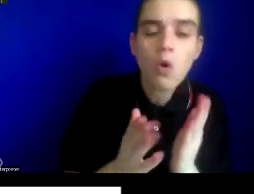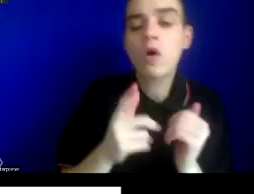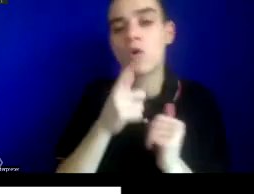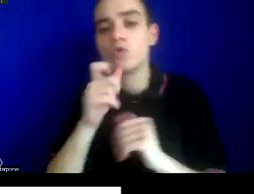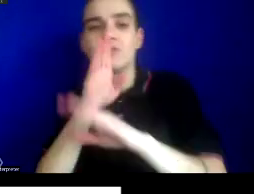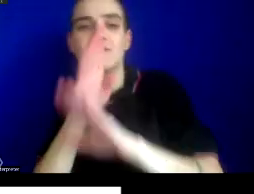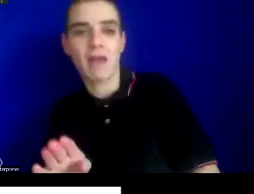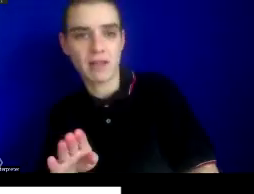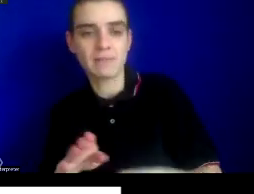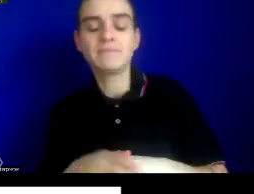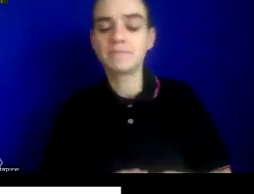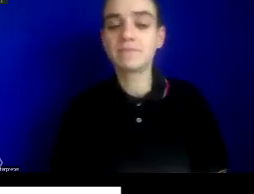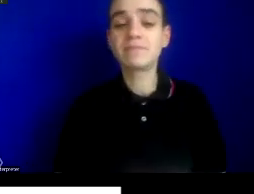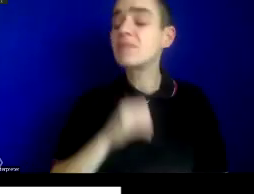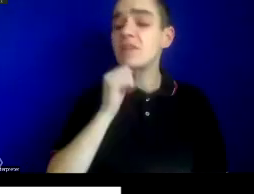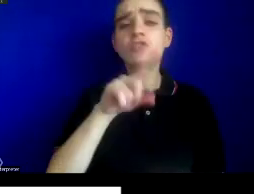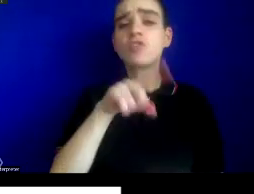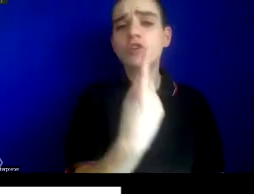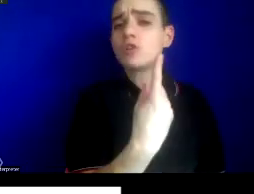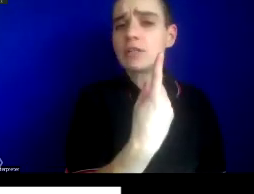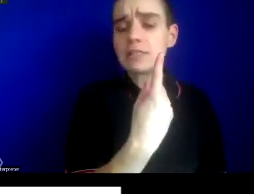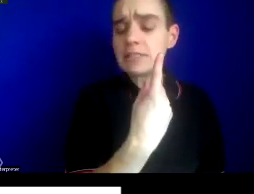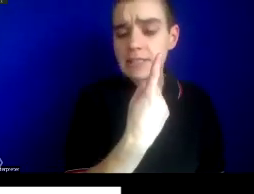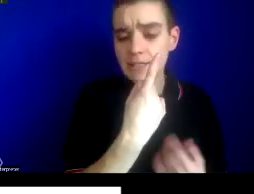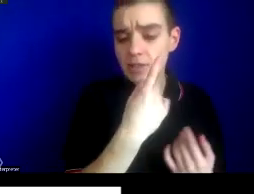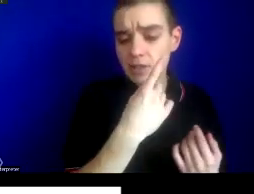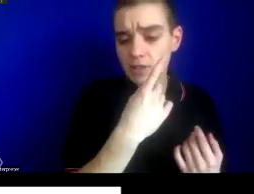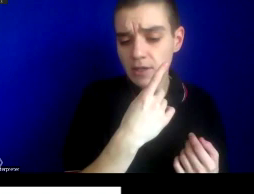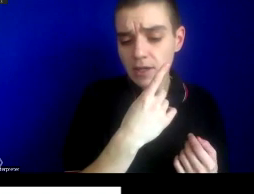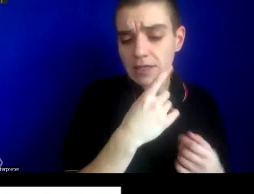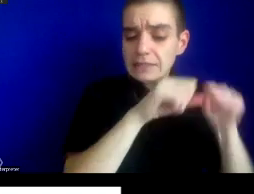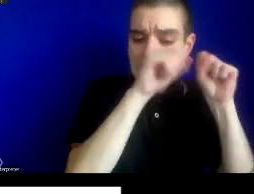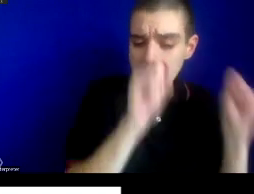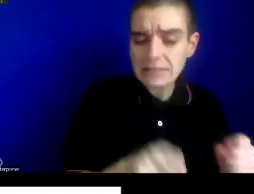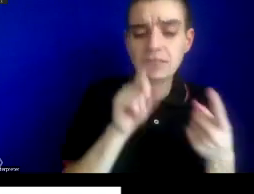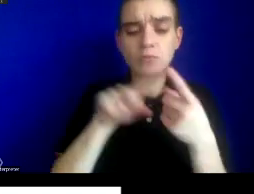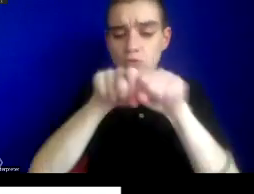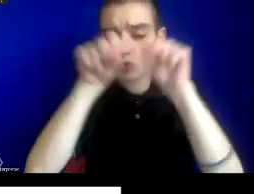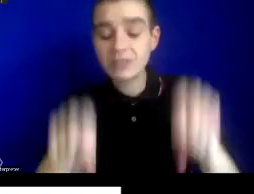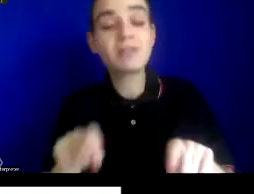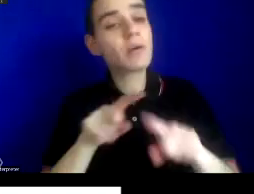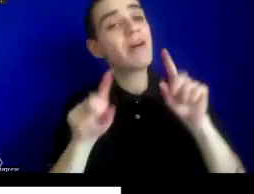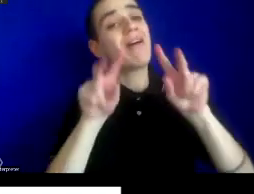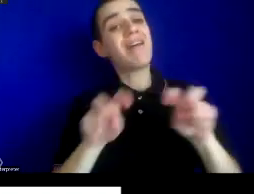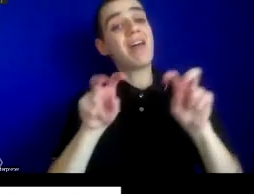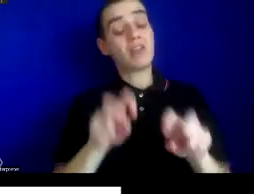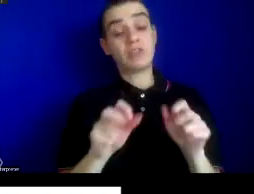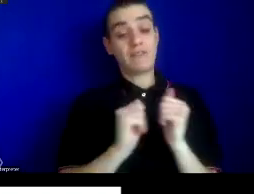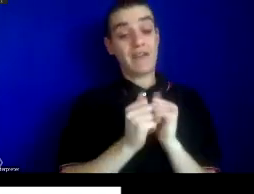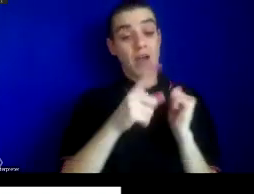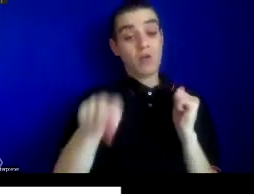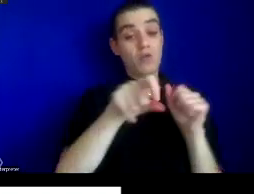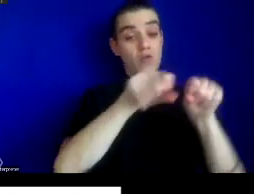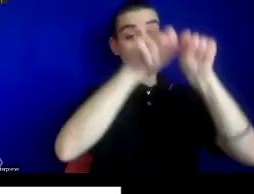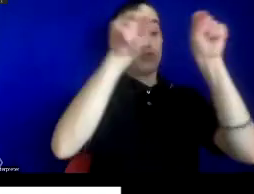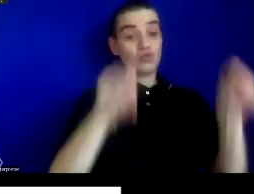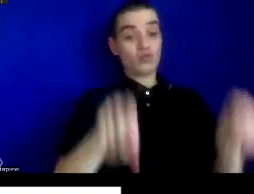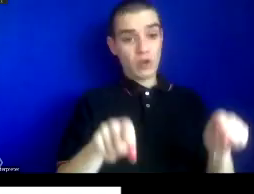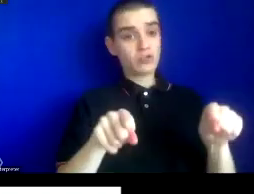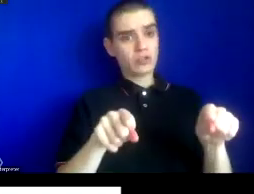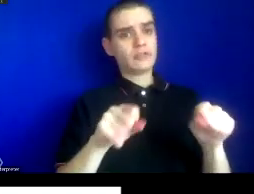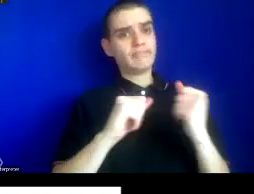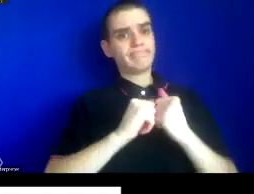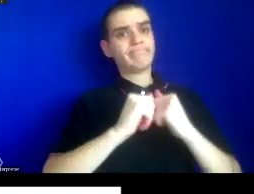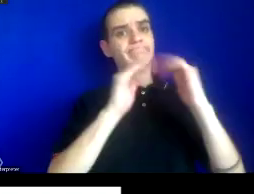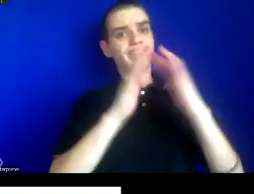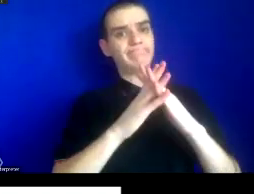This is not explicitly a story of resistance to systems and structures of power, but rather analysis of how certain structures come to be and the